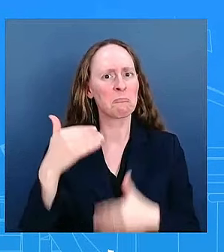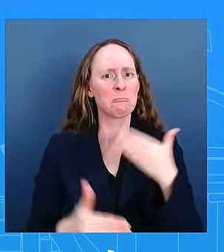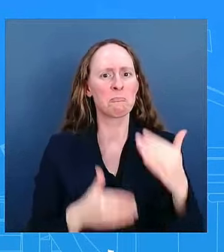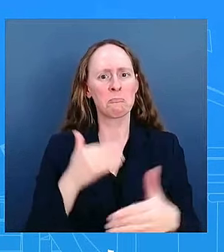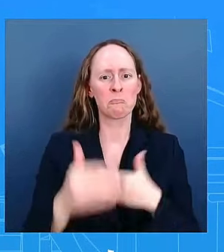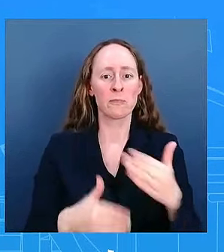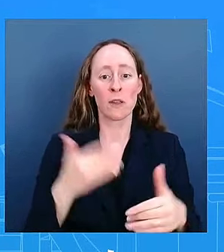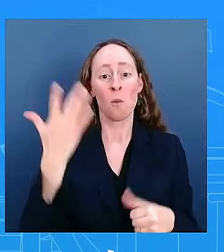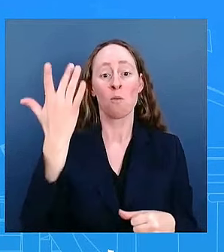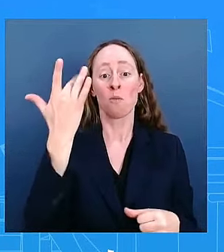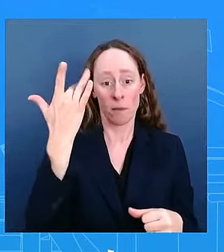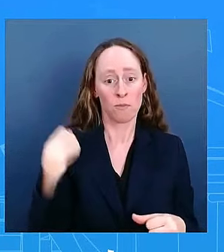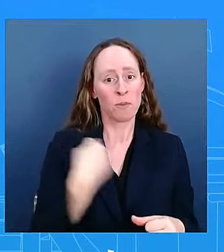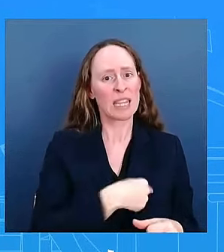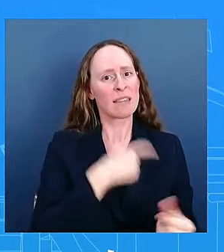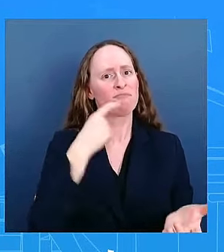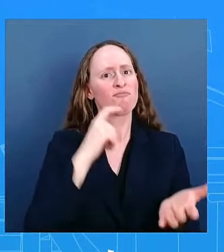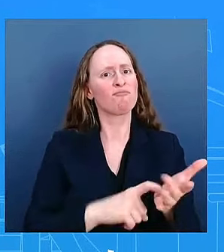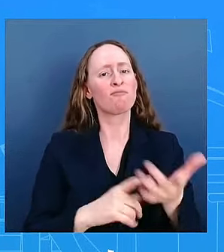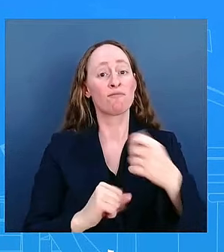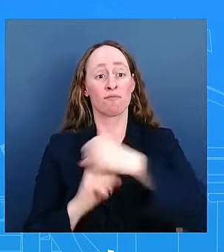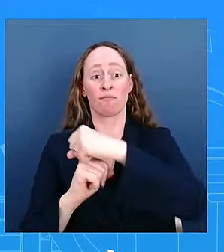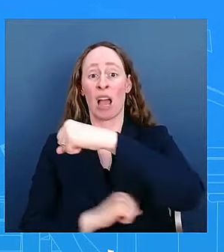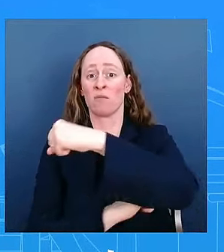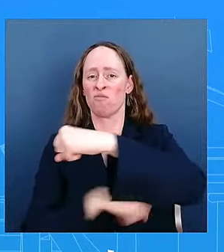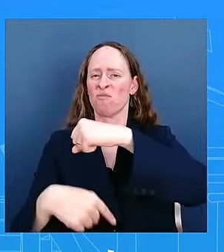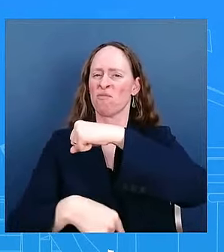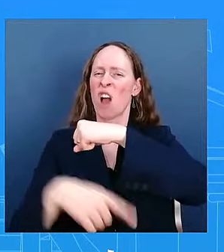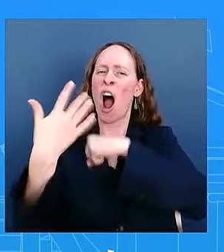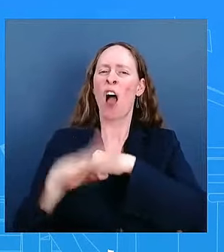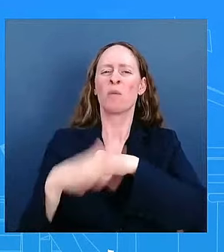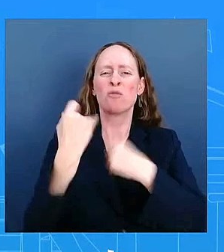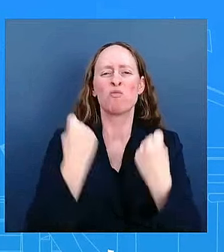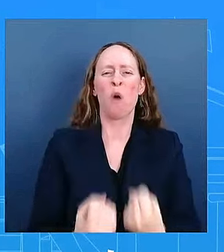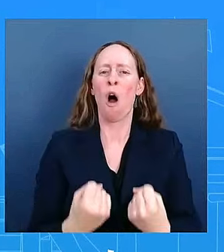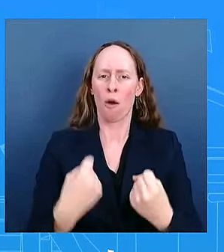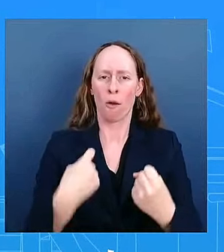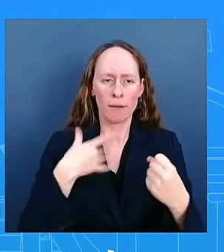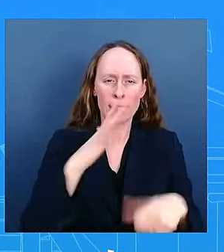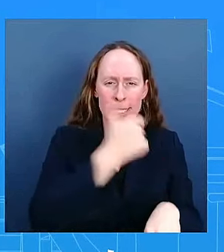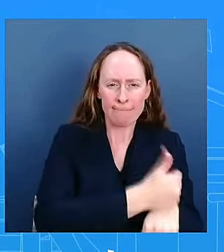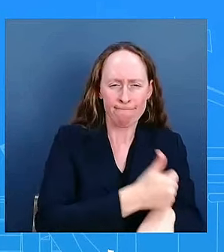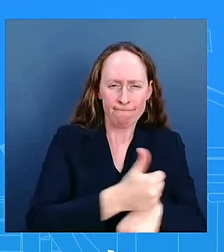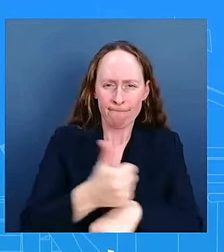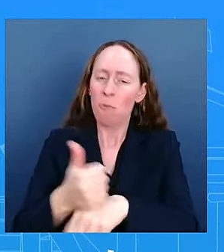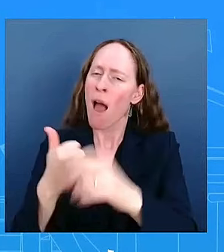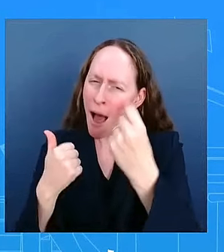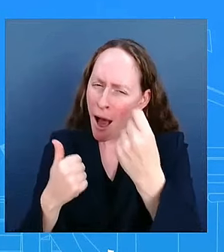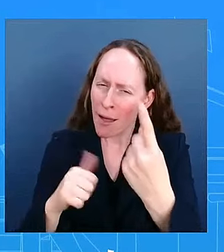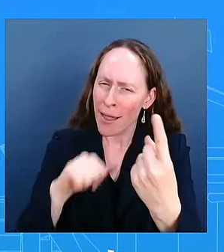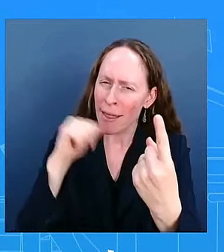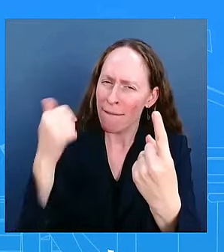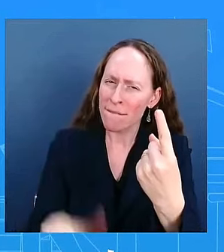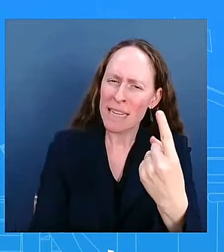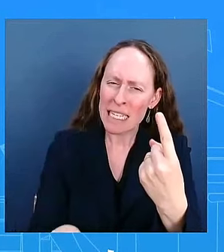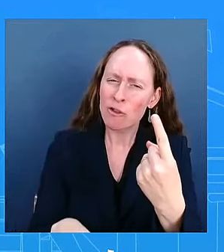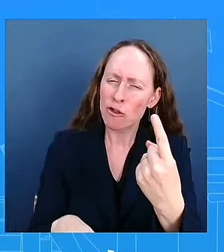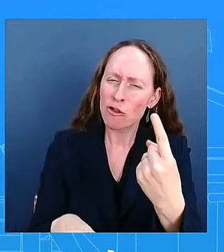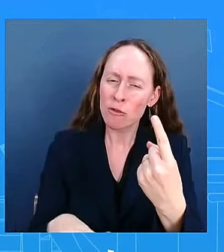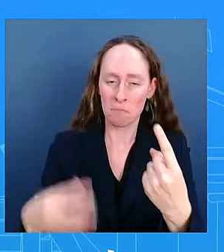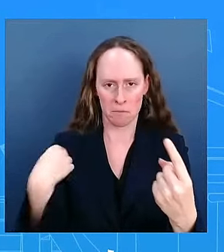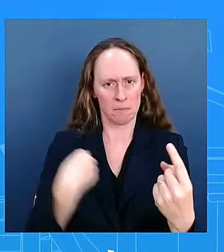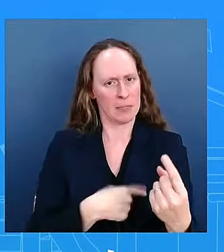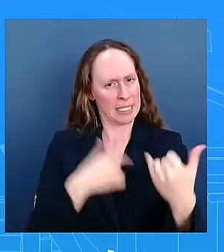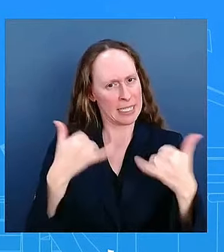while not where we want it to be our work is not done is telling us that easing inflation strong growth a